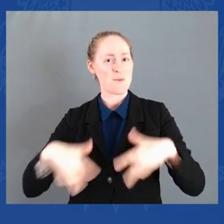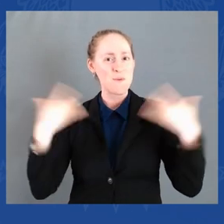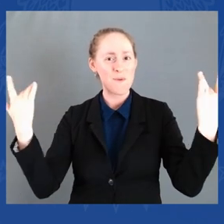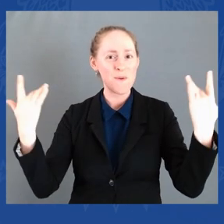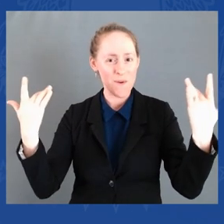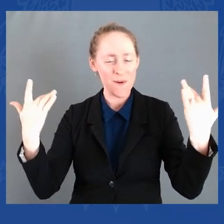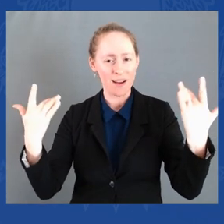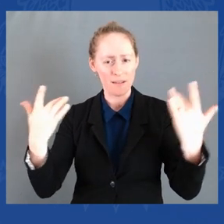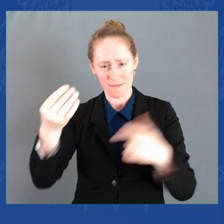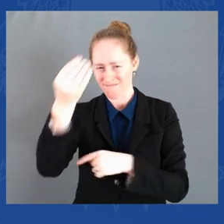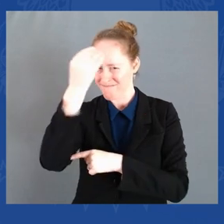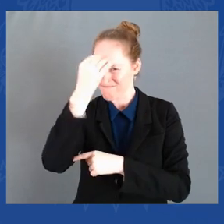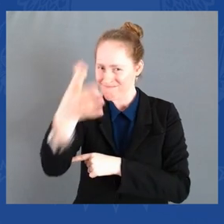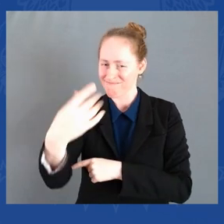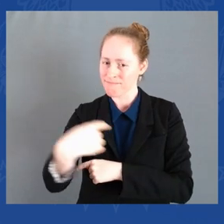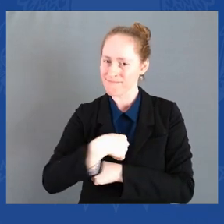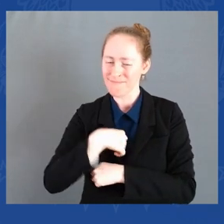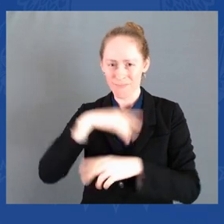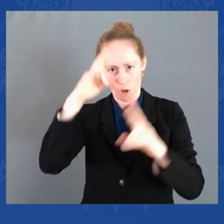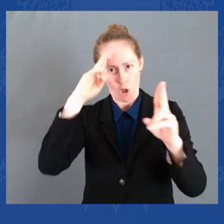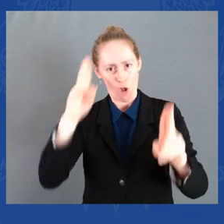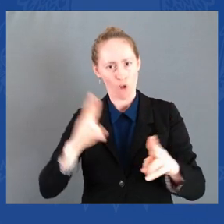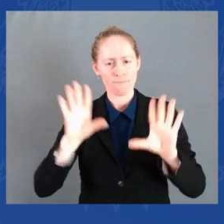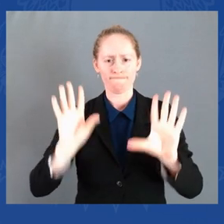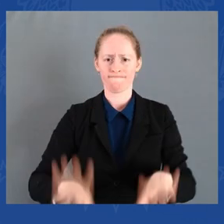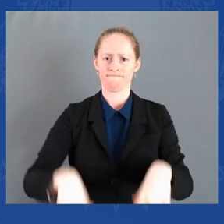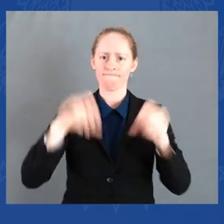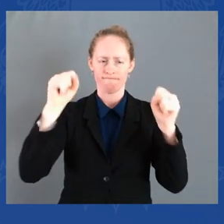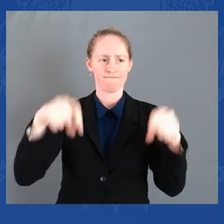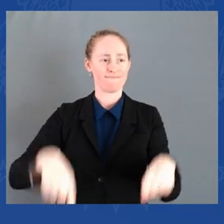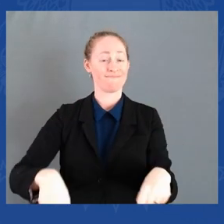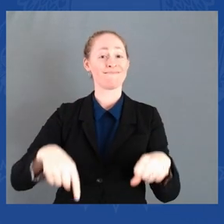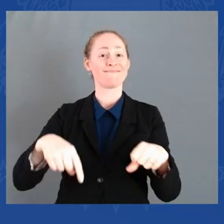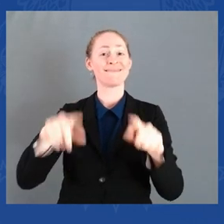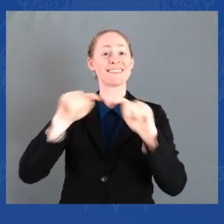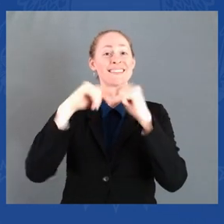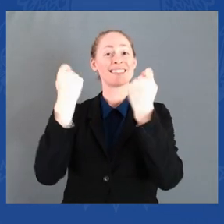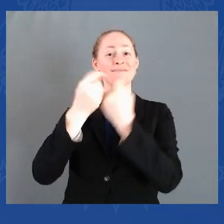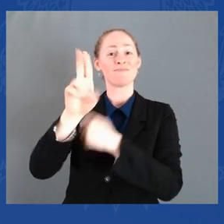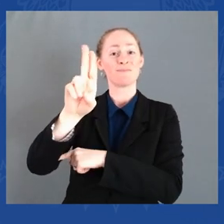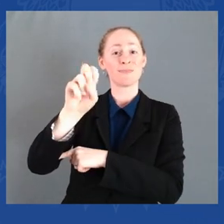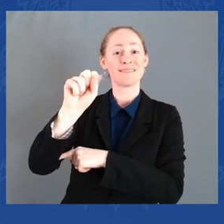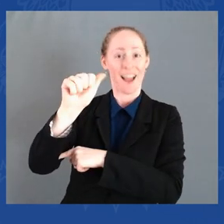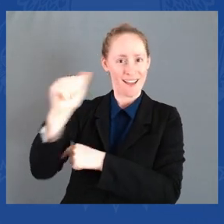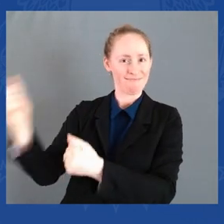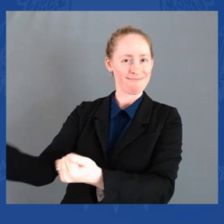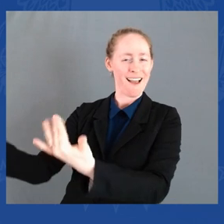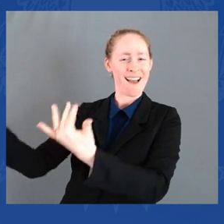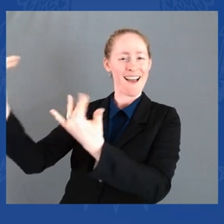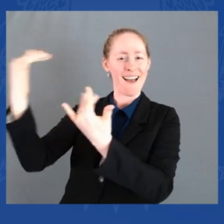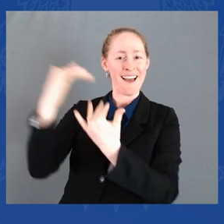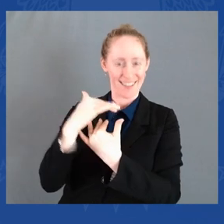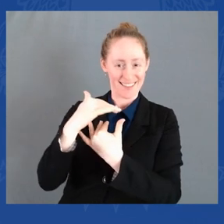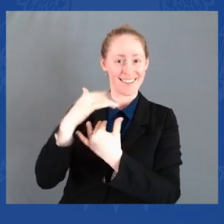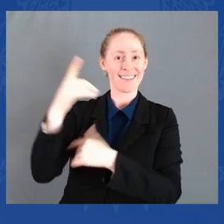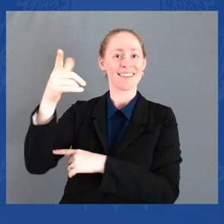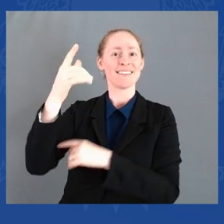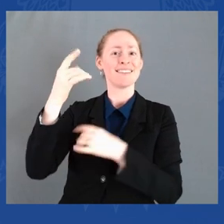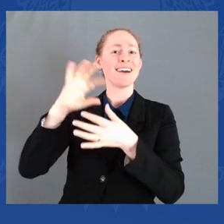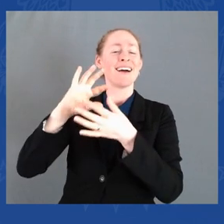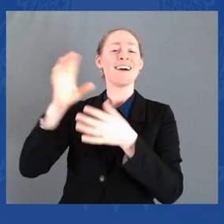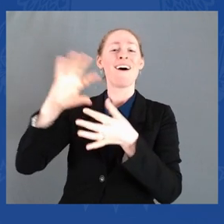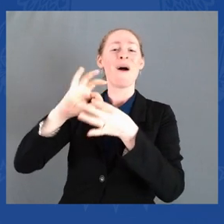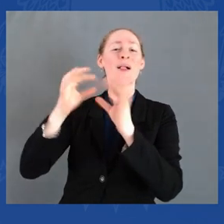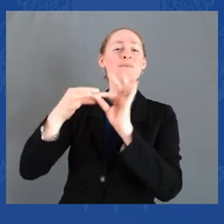athletes who so honorably represented America in the Olympics. Not too long ago, that included one of the most decorated, the most